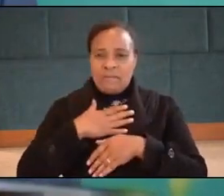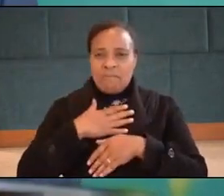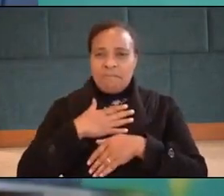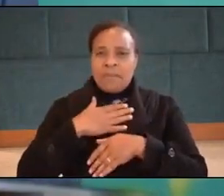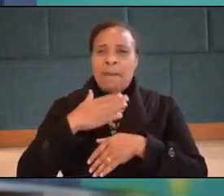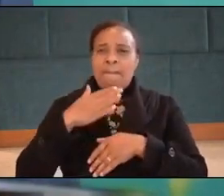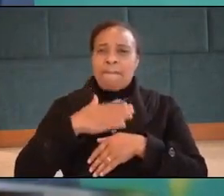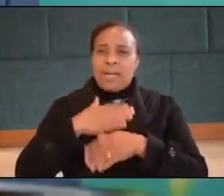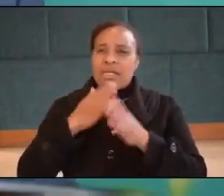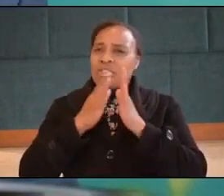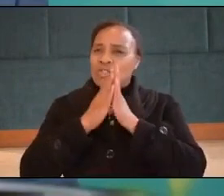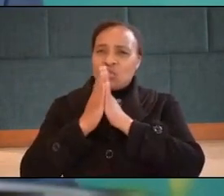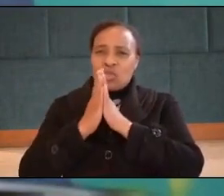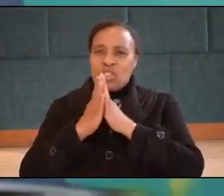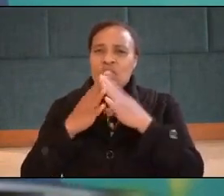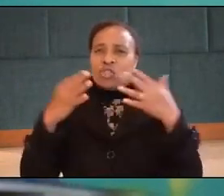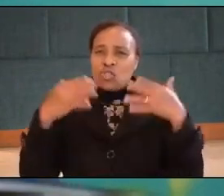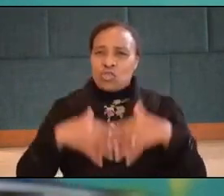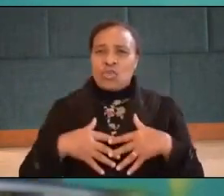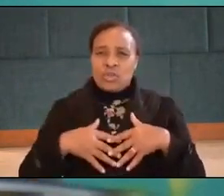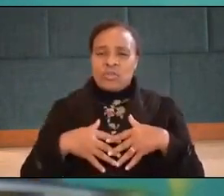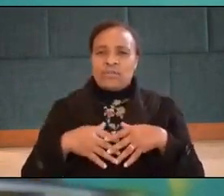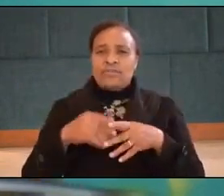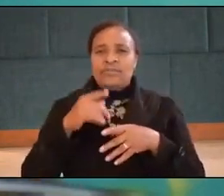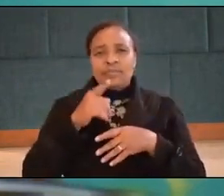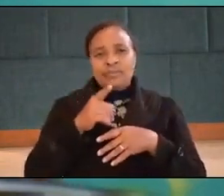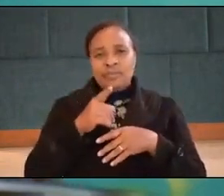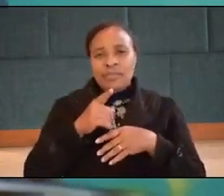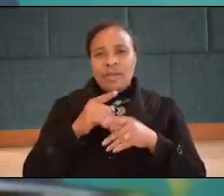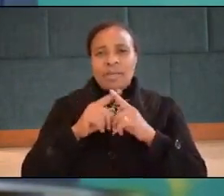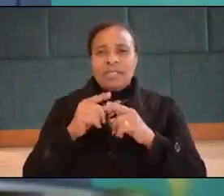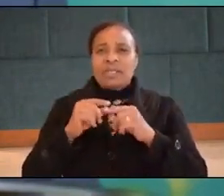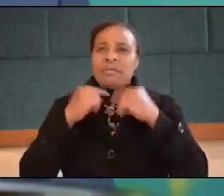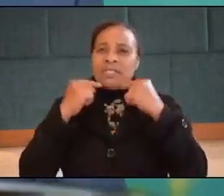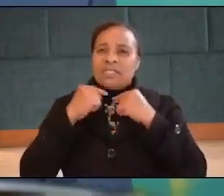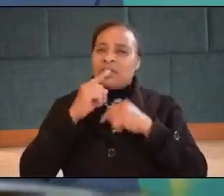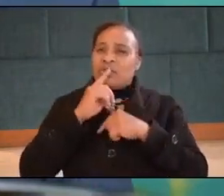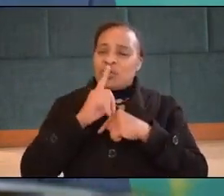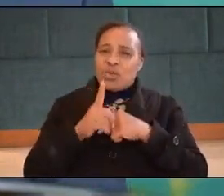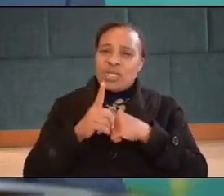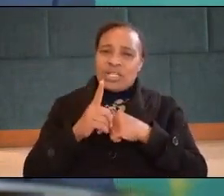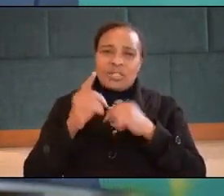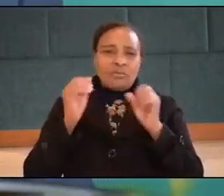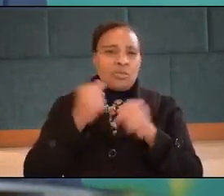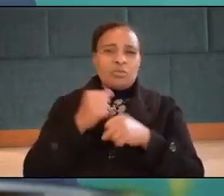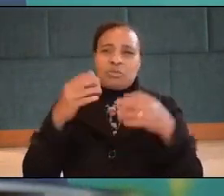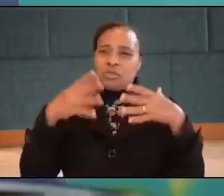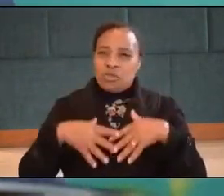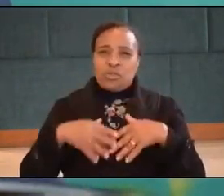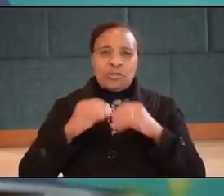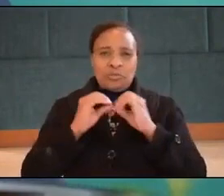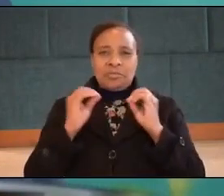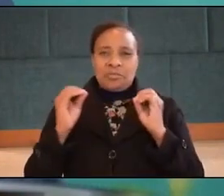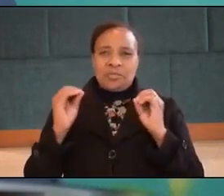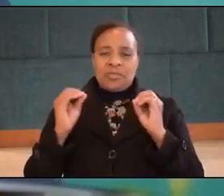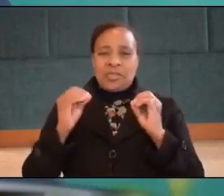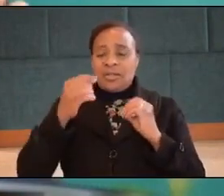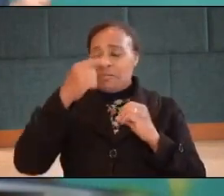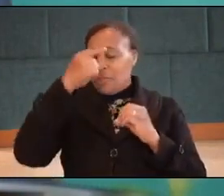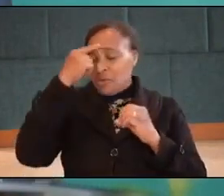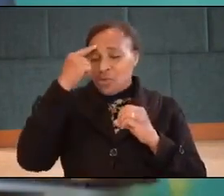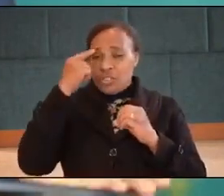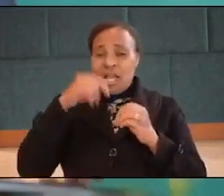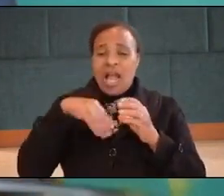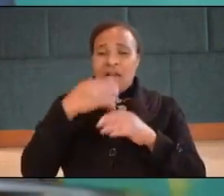story is going to shock you but the pastor assured her that he would not be shocked because after